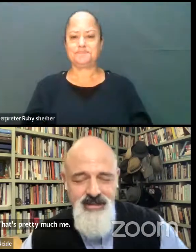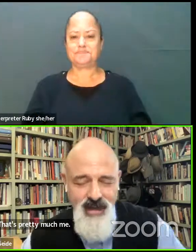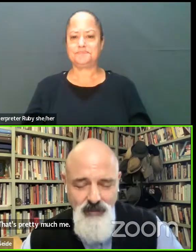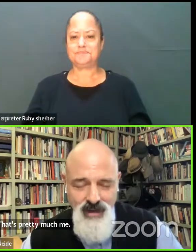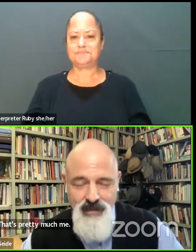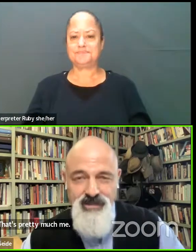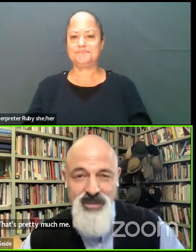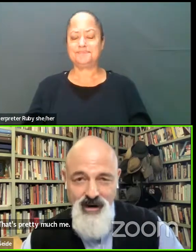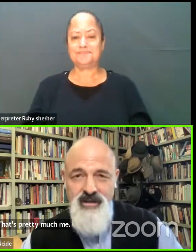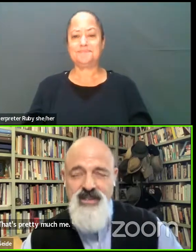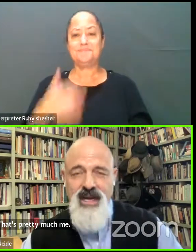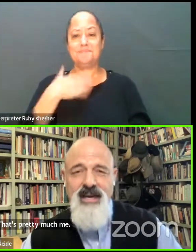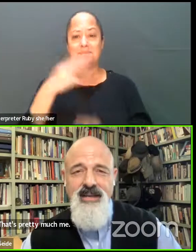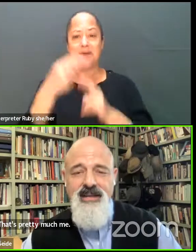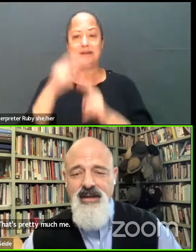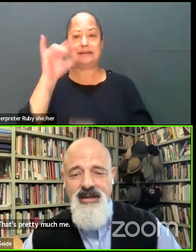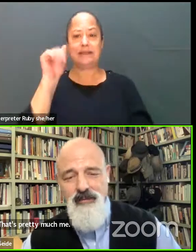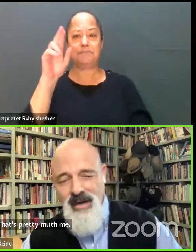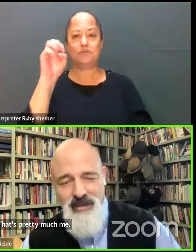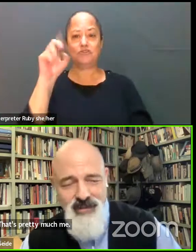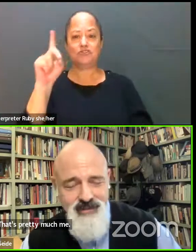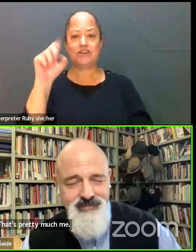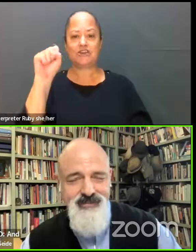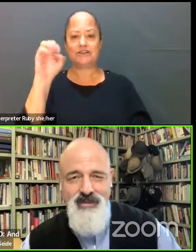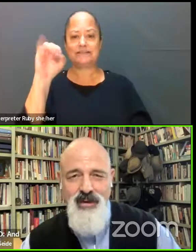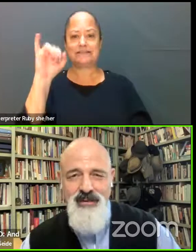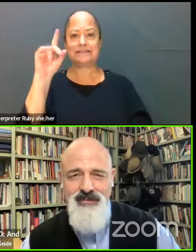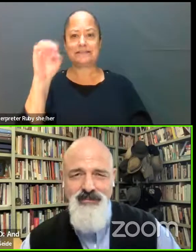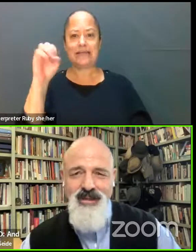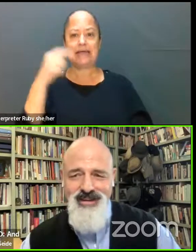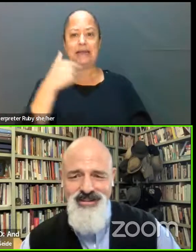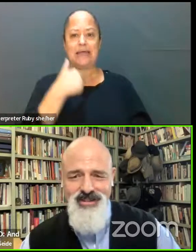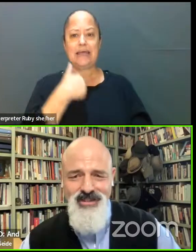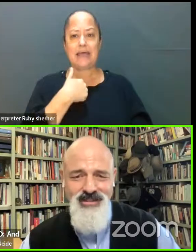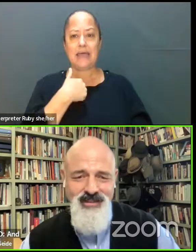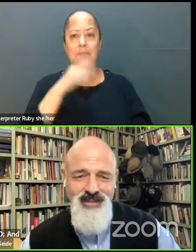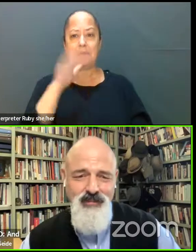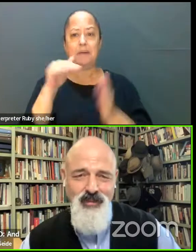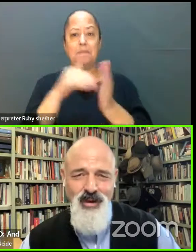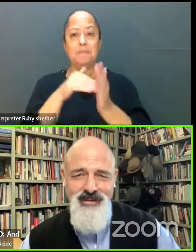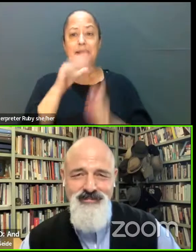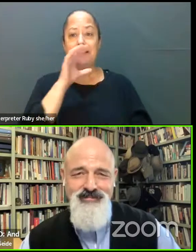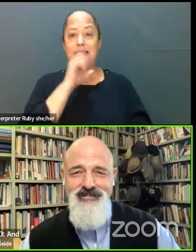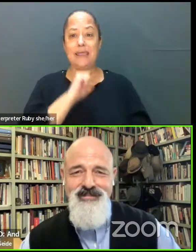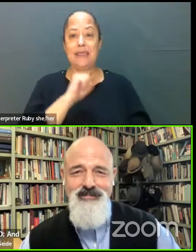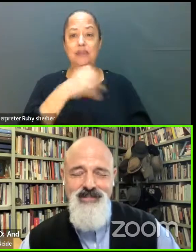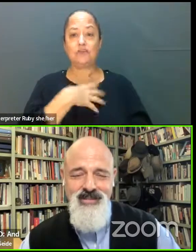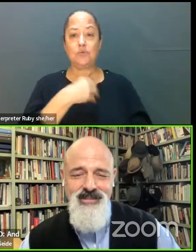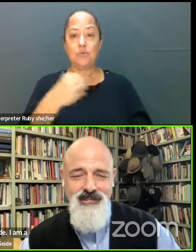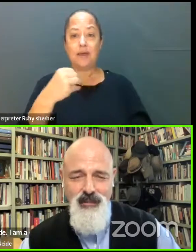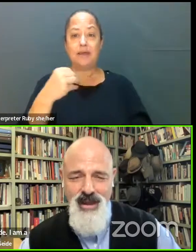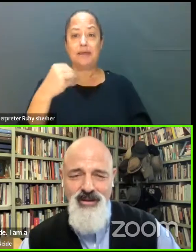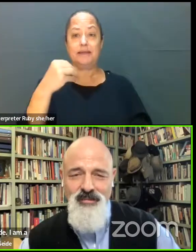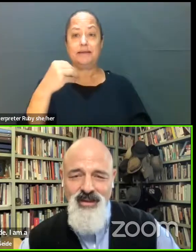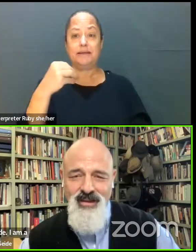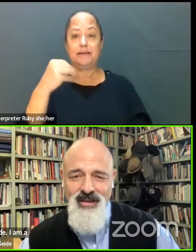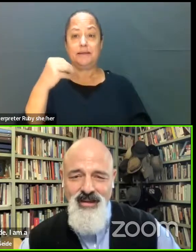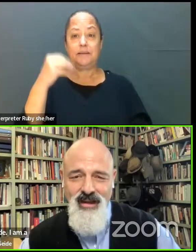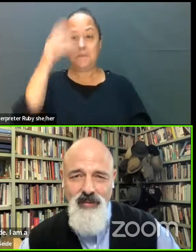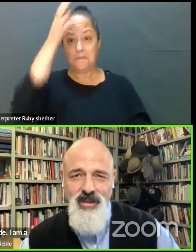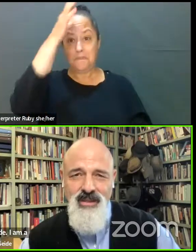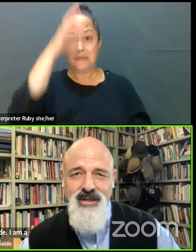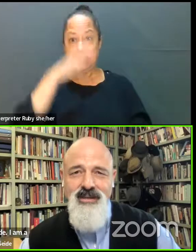And my name is Jared Seid. I am a somewhat middle-aged, white, cis male